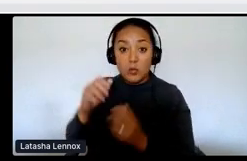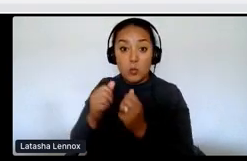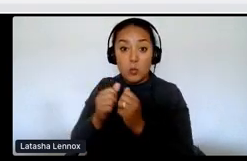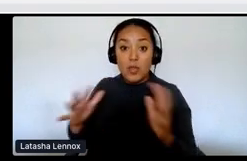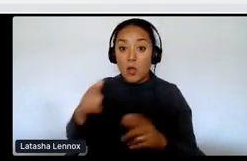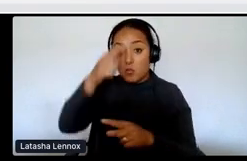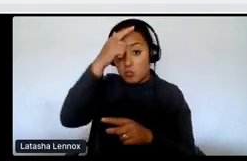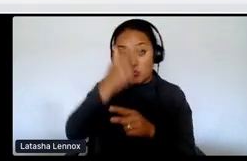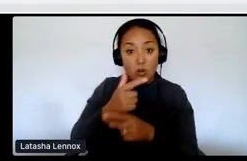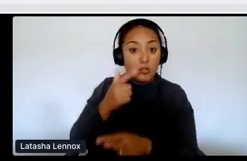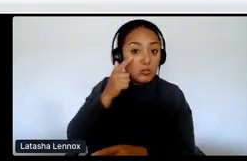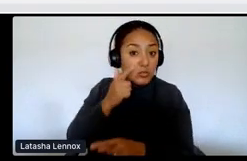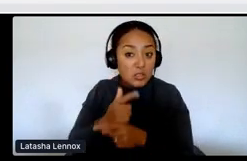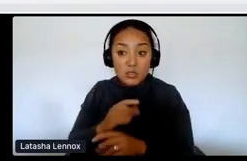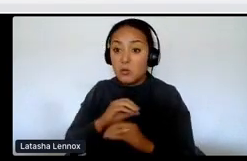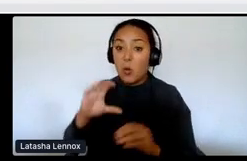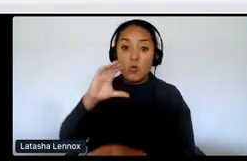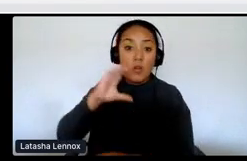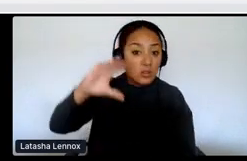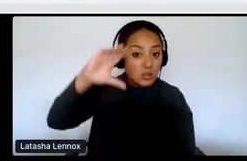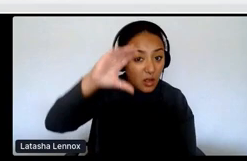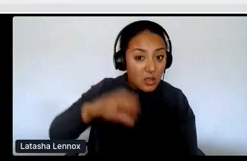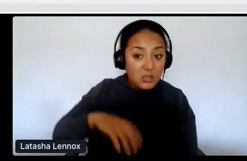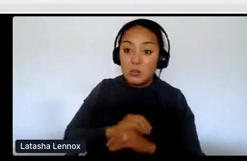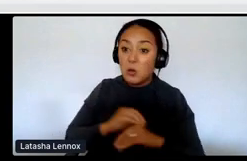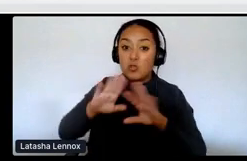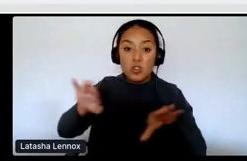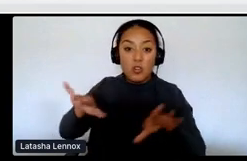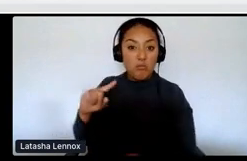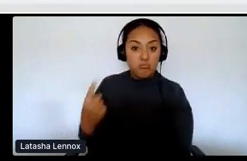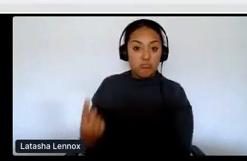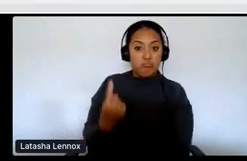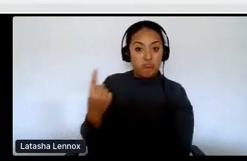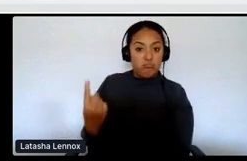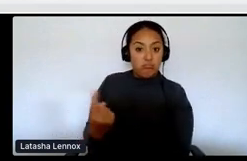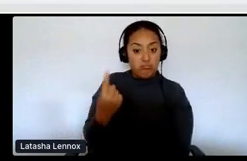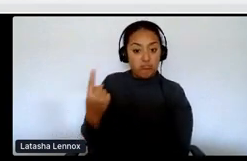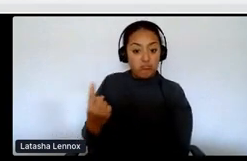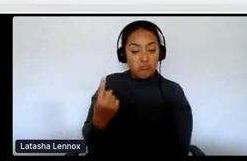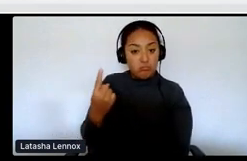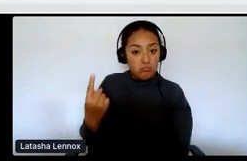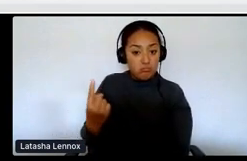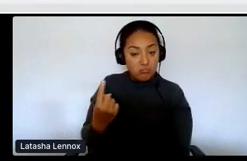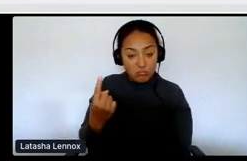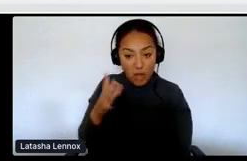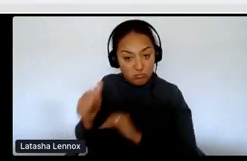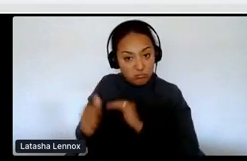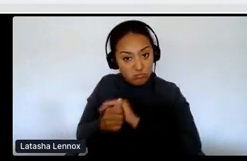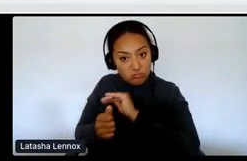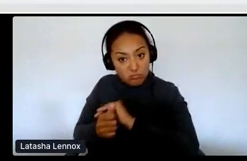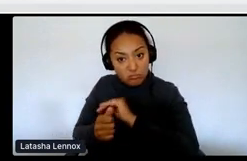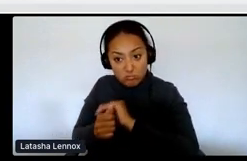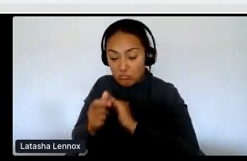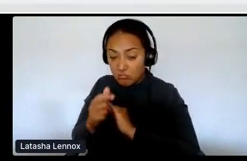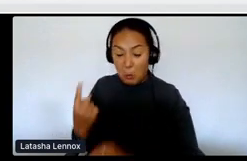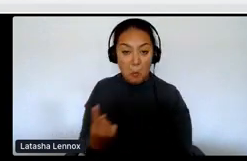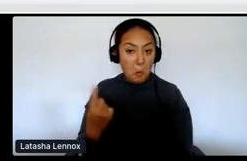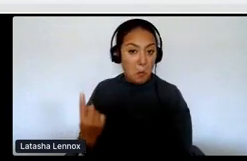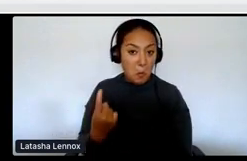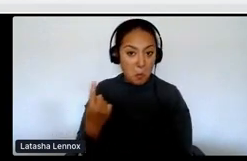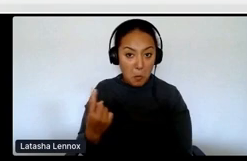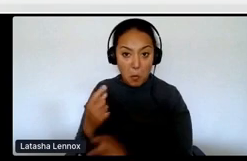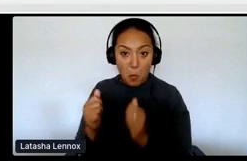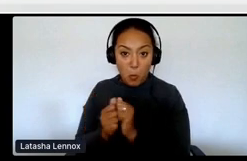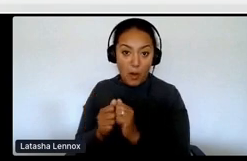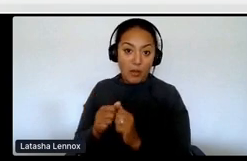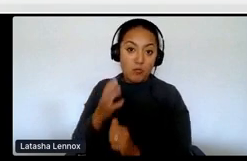without any cousins, without any children. He was the only child in hidden, um, by himself. So